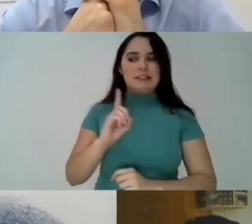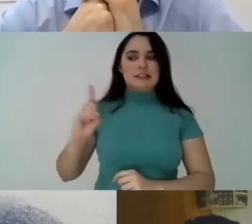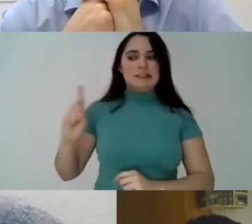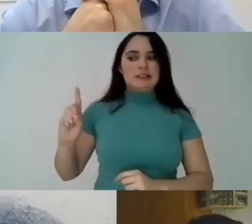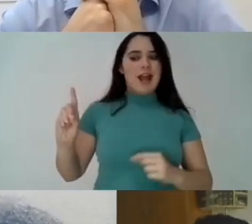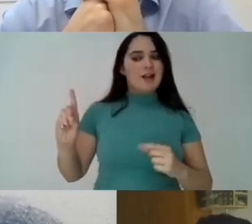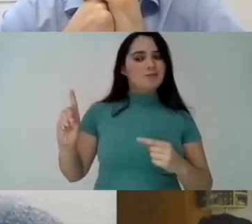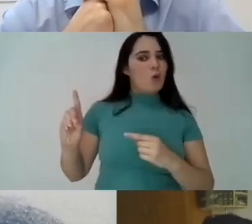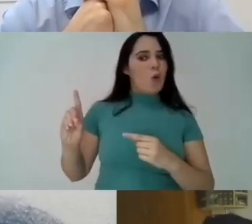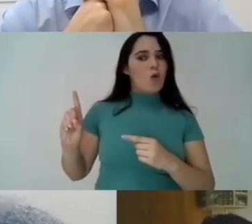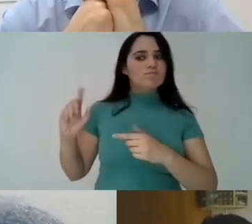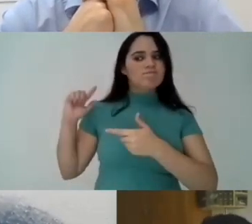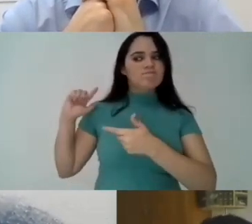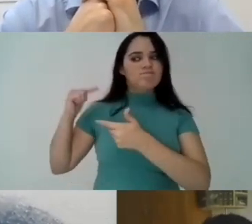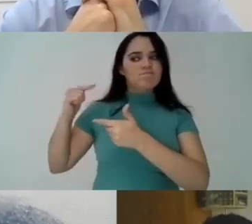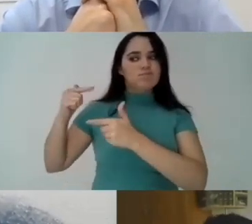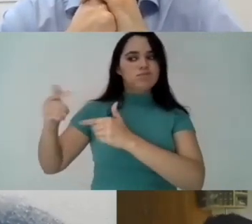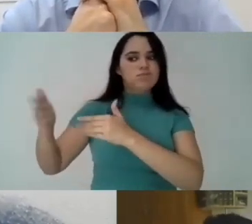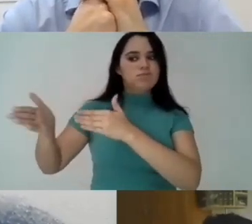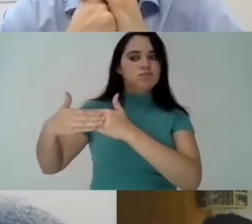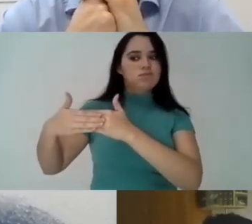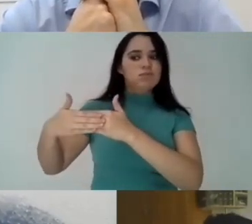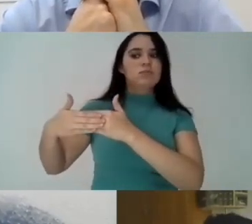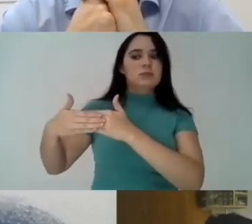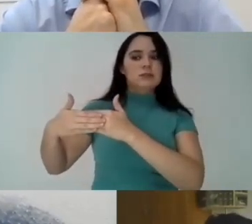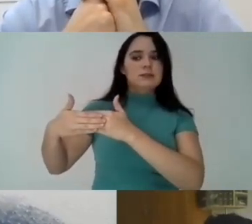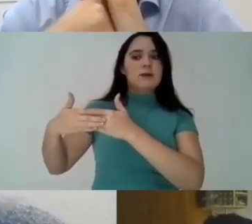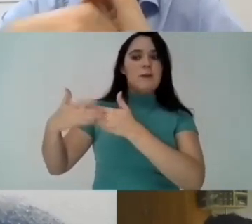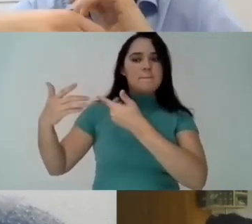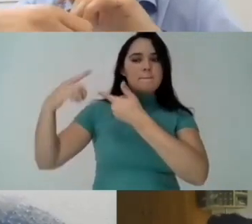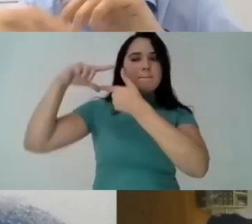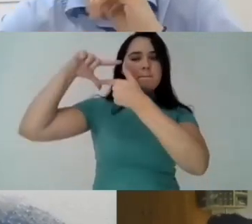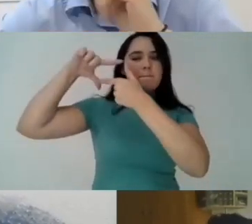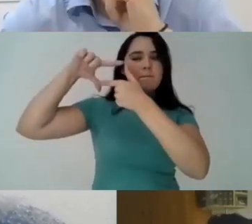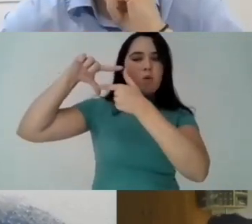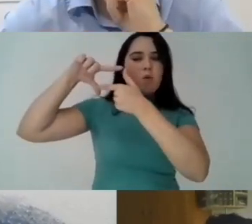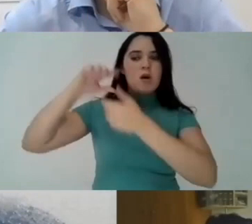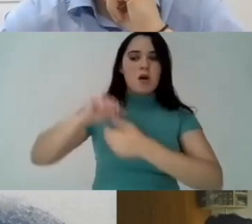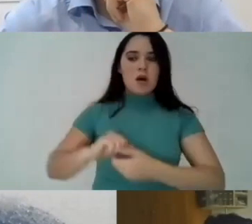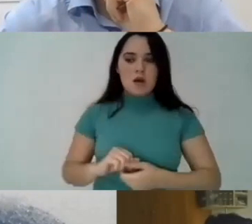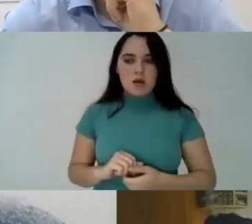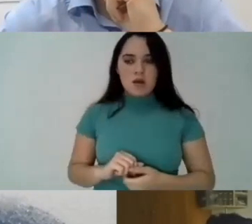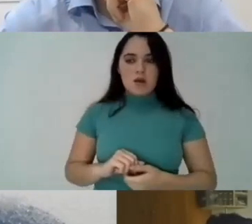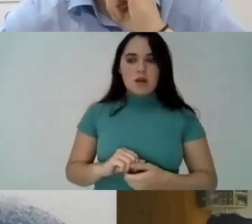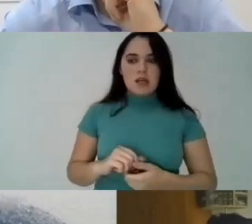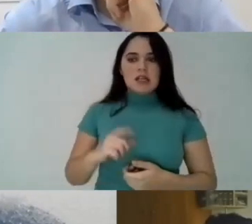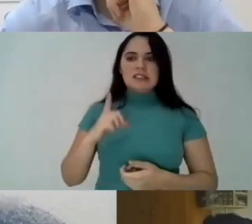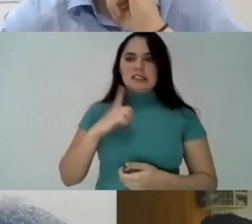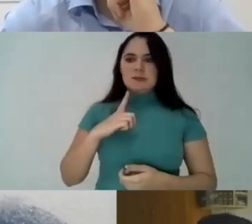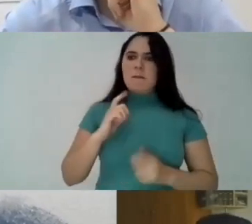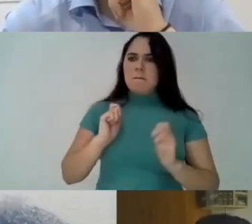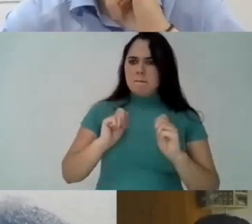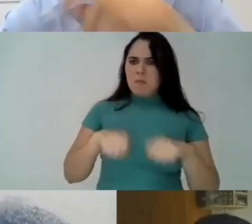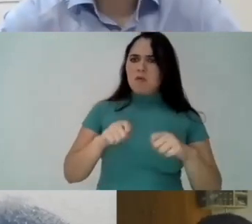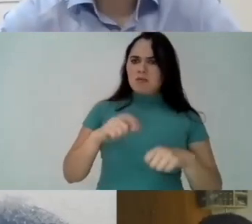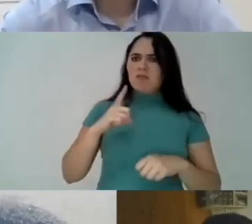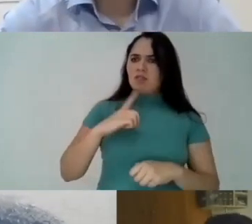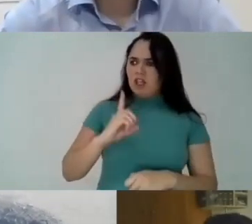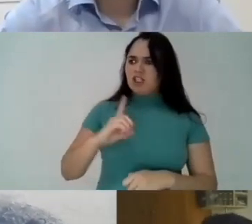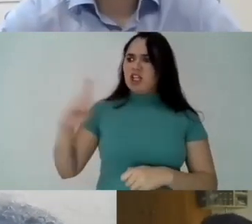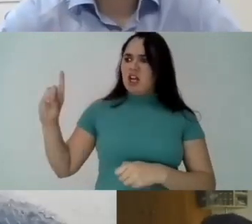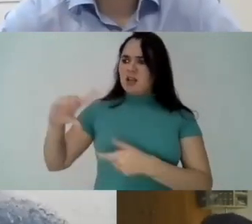uh with democracy is definitely the common thread thread or the central